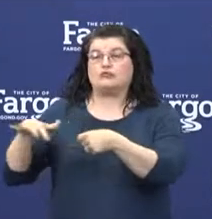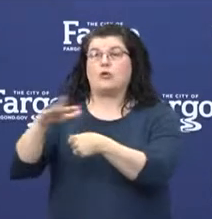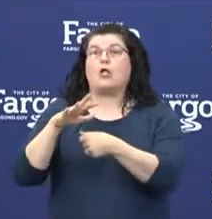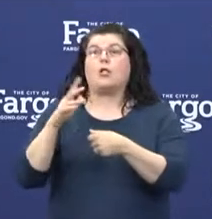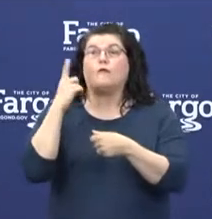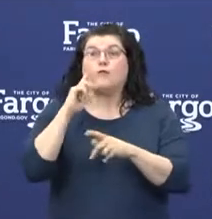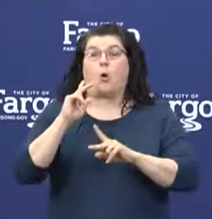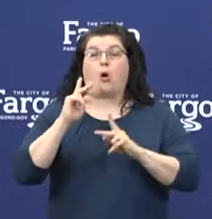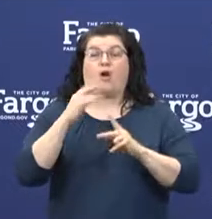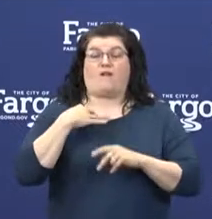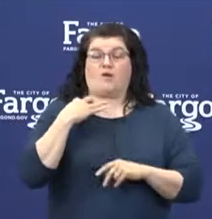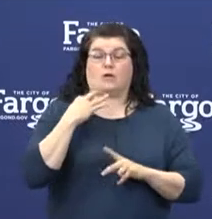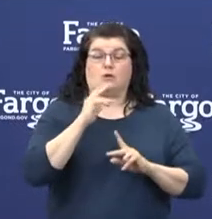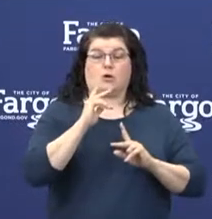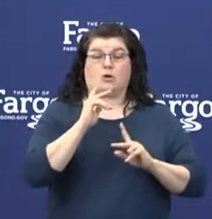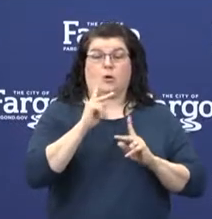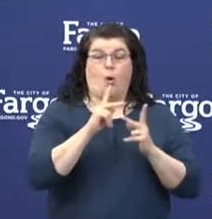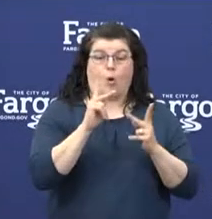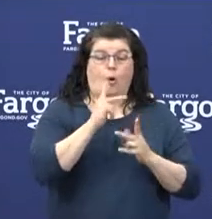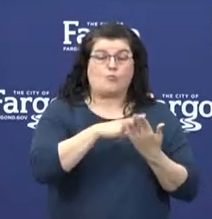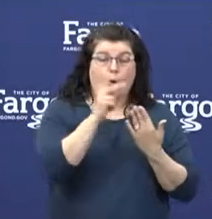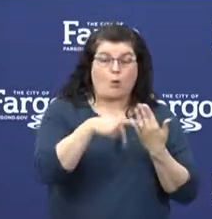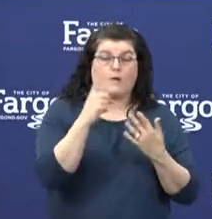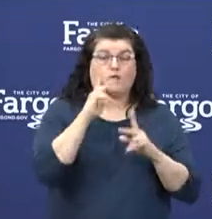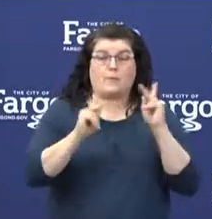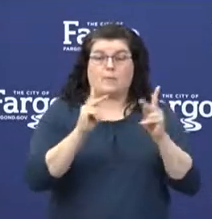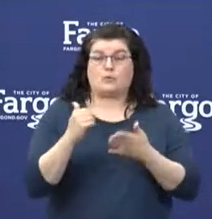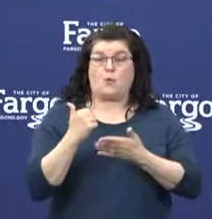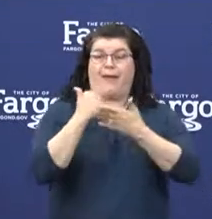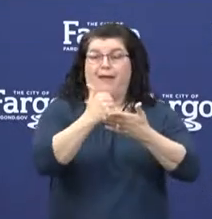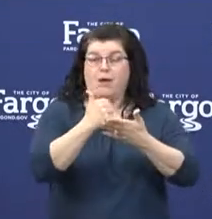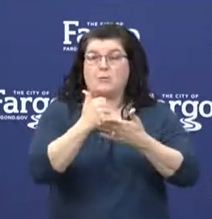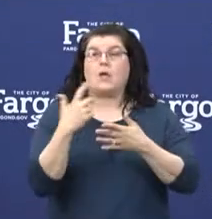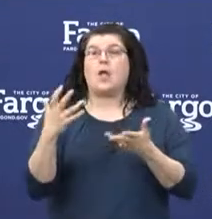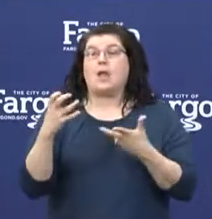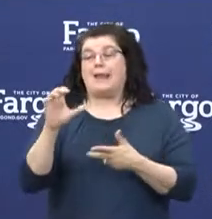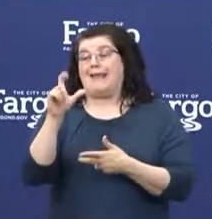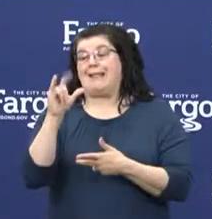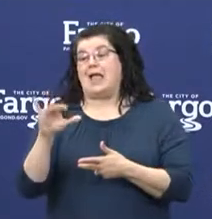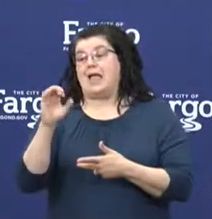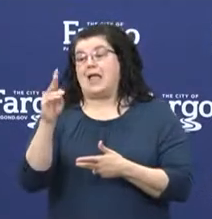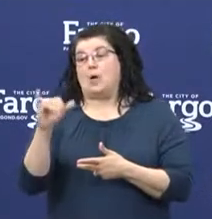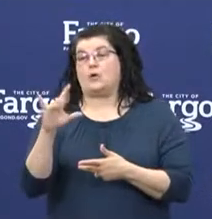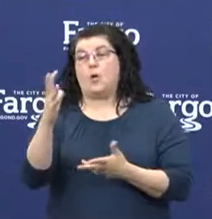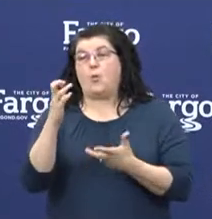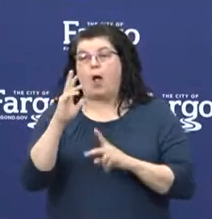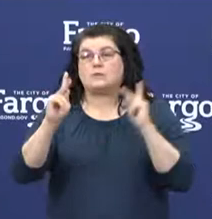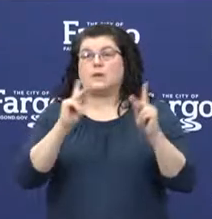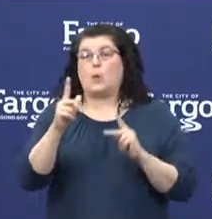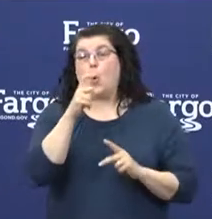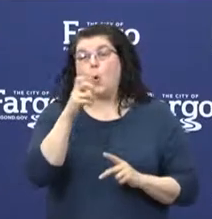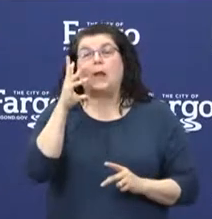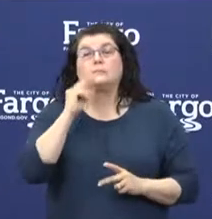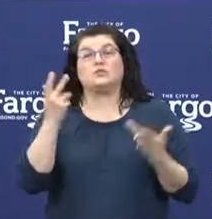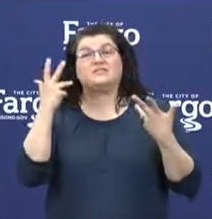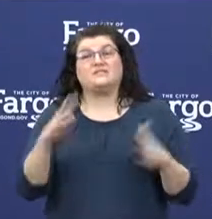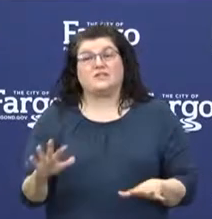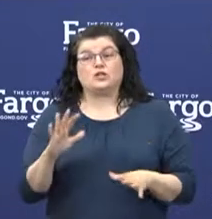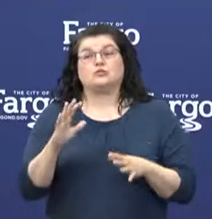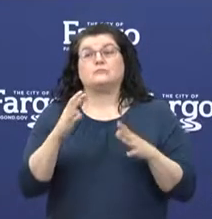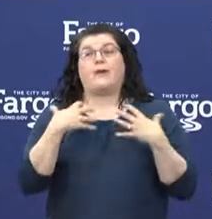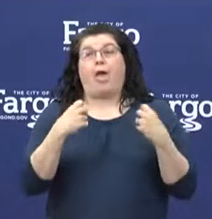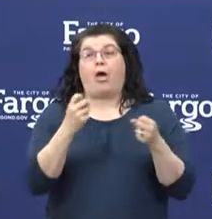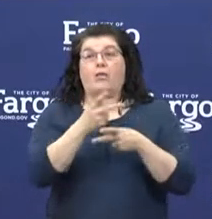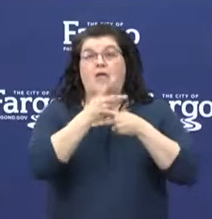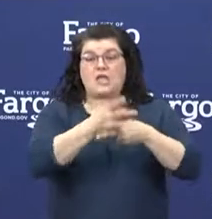to strengthen public health and health care. Currently, Clay County is looking for individuals with health care experience to work in congregate